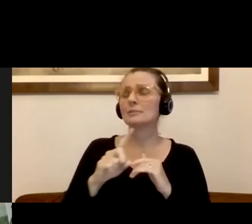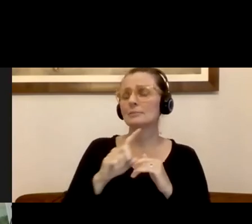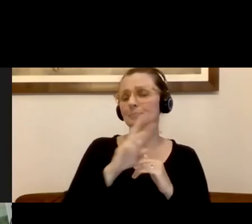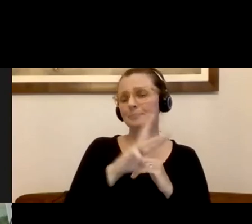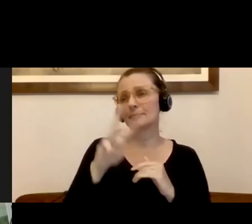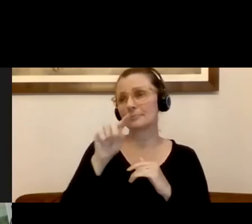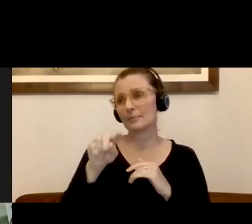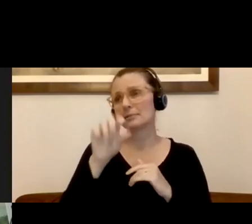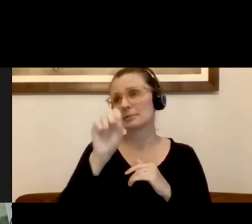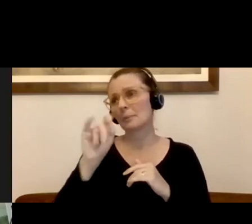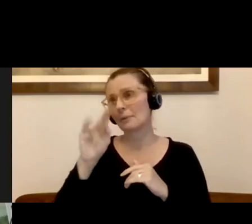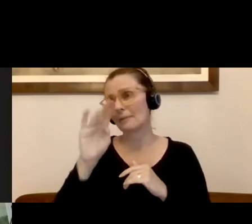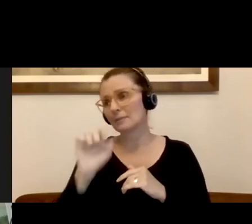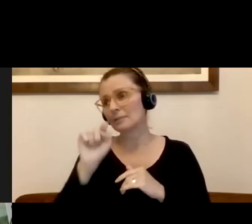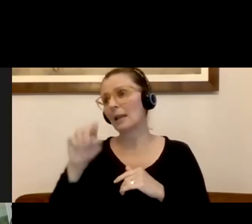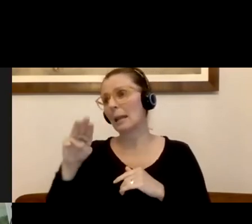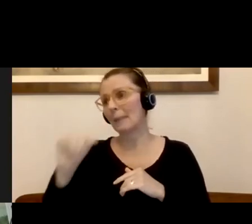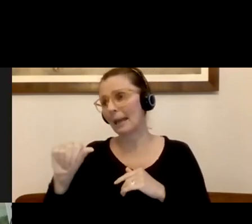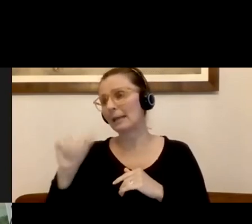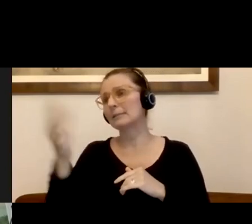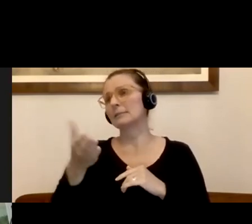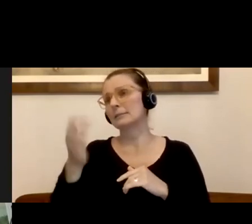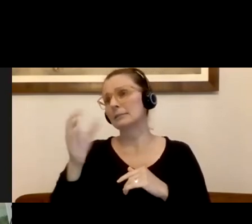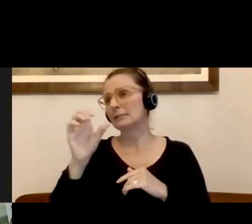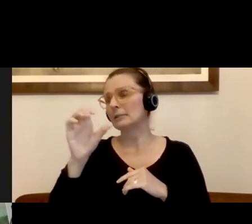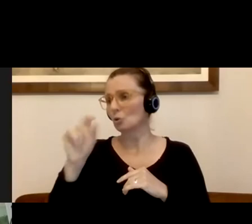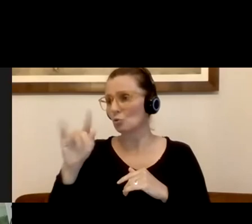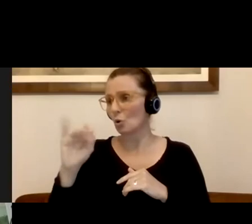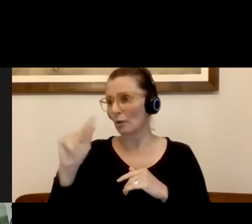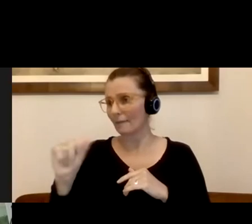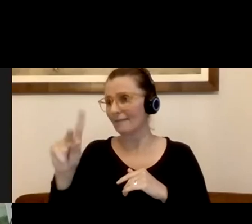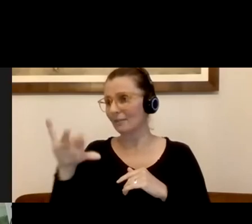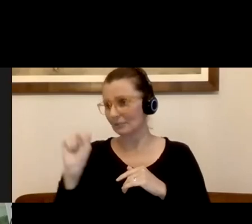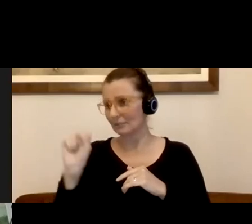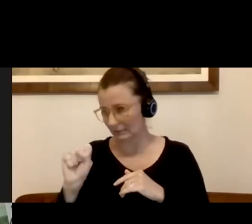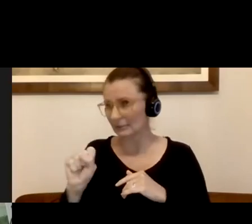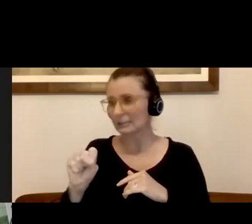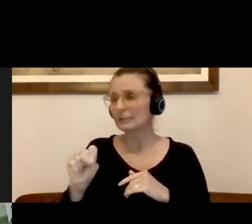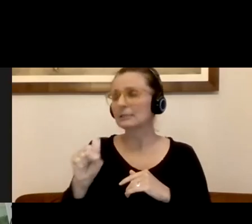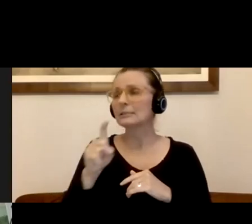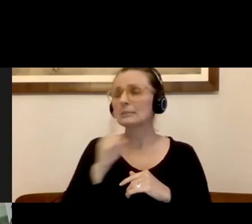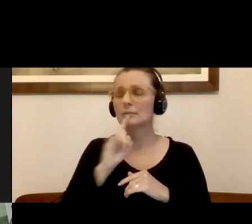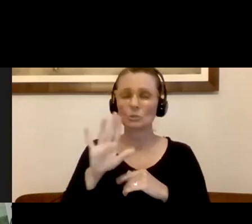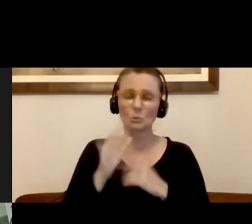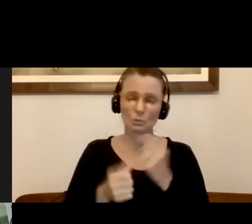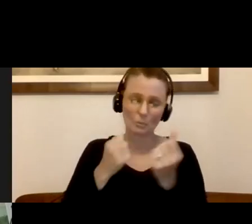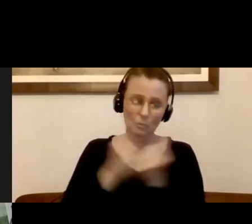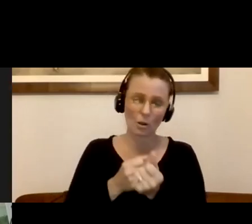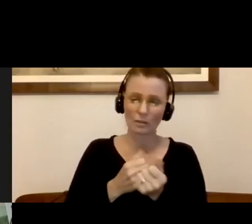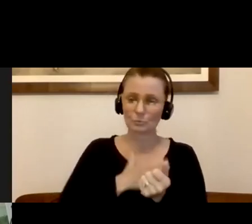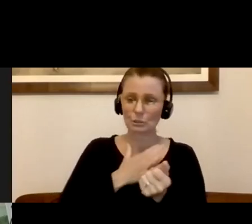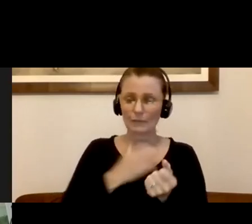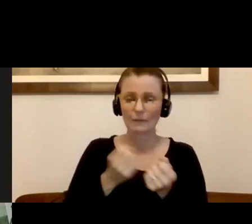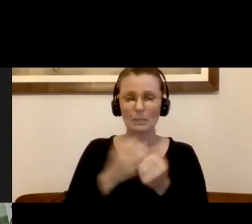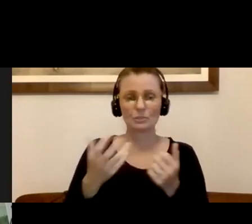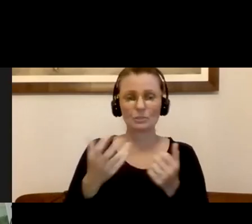coronavirus. Uh, and your support is really critical. Uh, we really appreciate it. Um, also, uh, where can